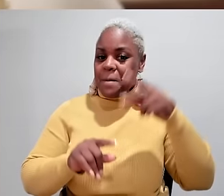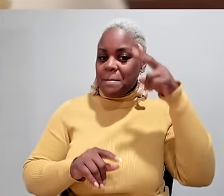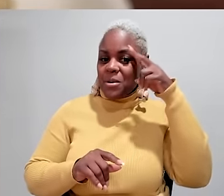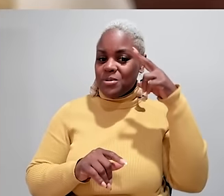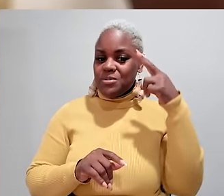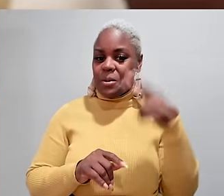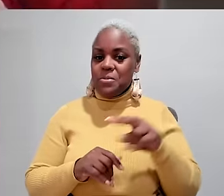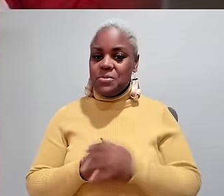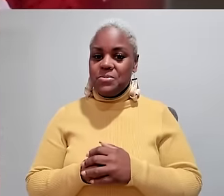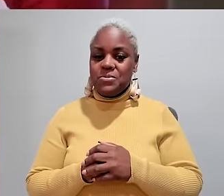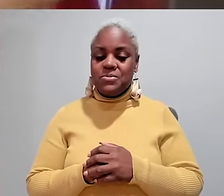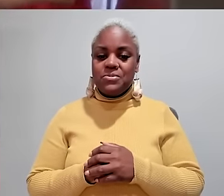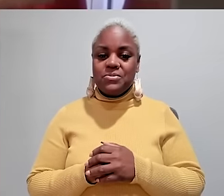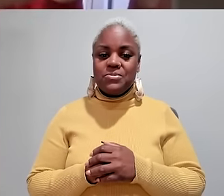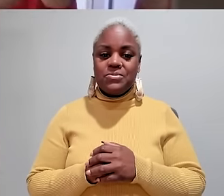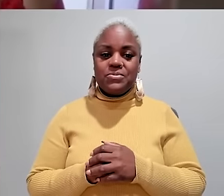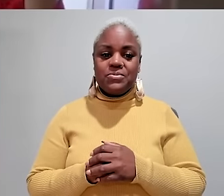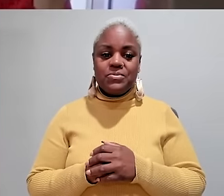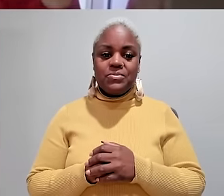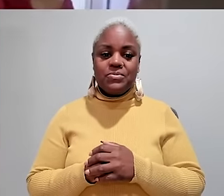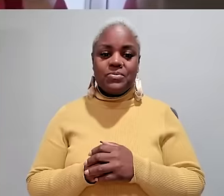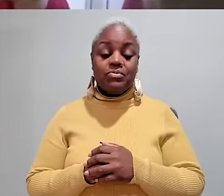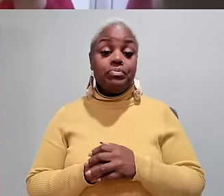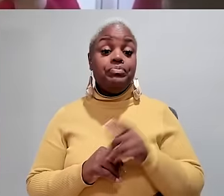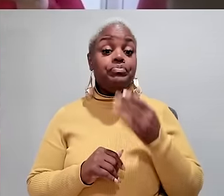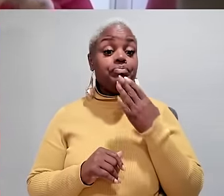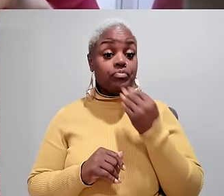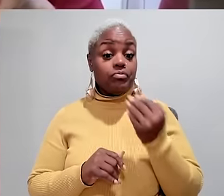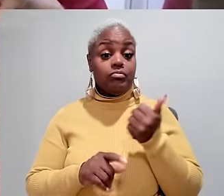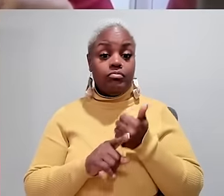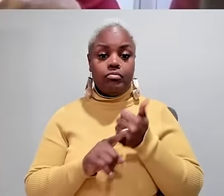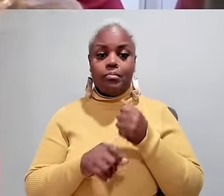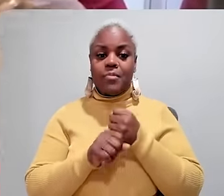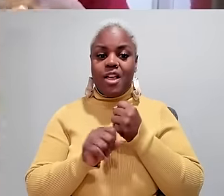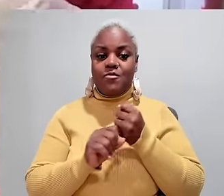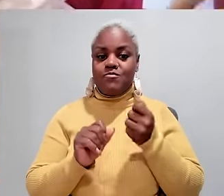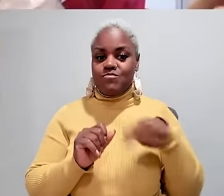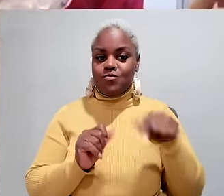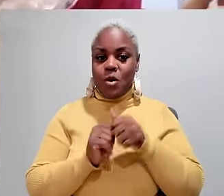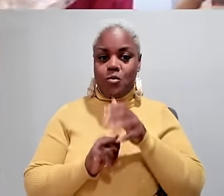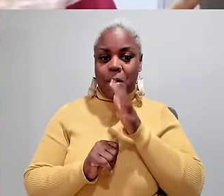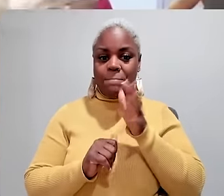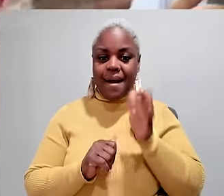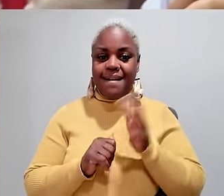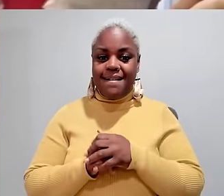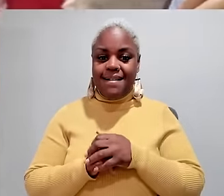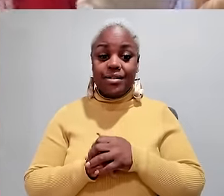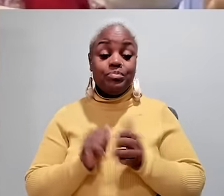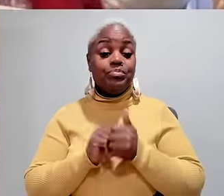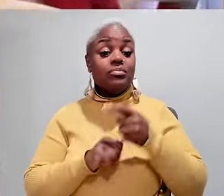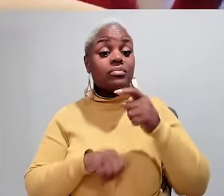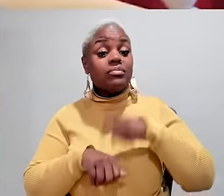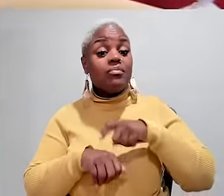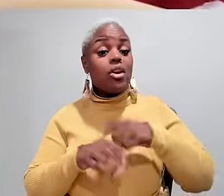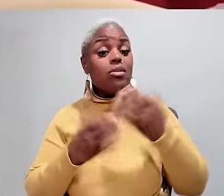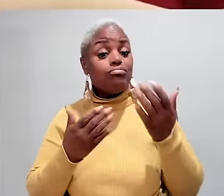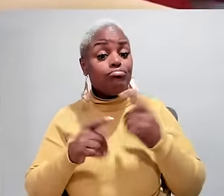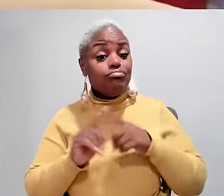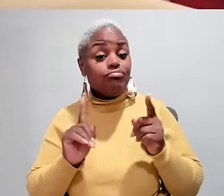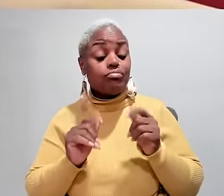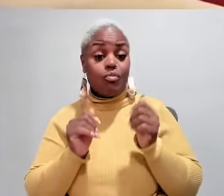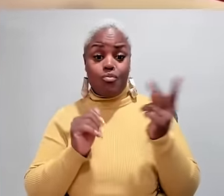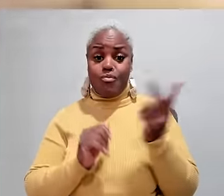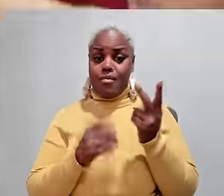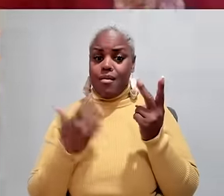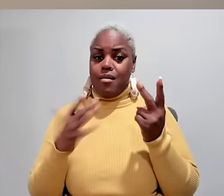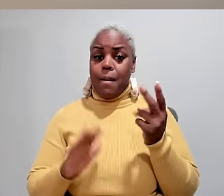because grandma is in town from Mexico. Okay, fine. I made these with my grandma. Most of the